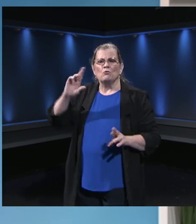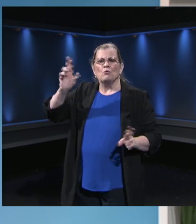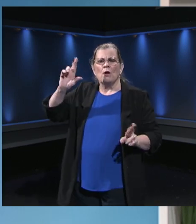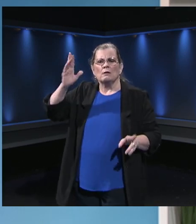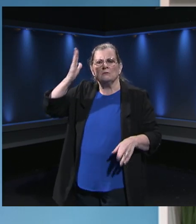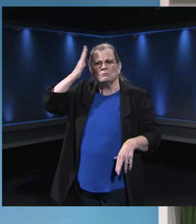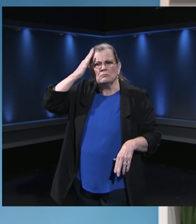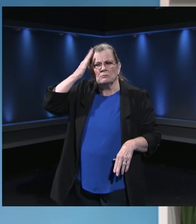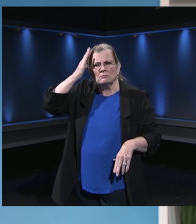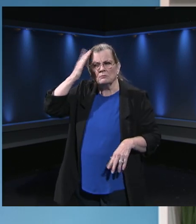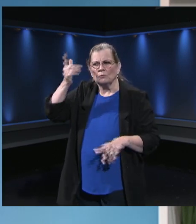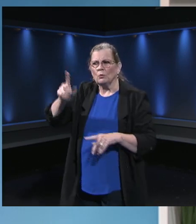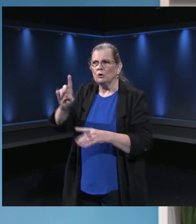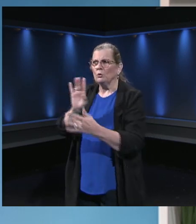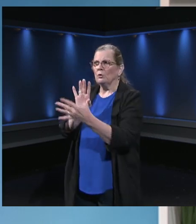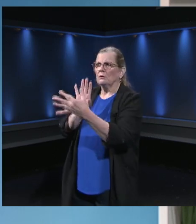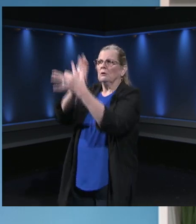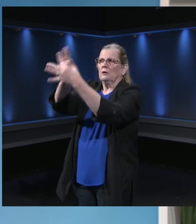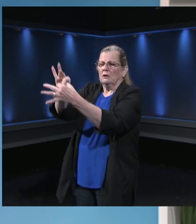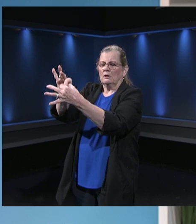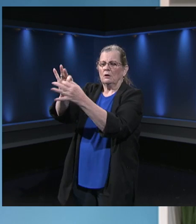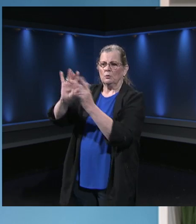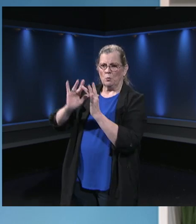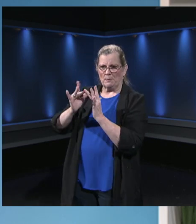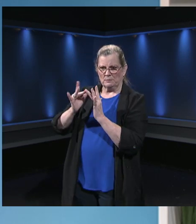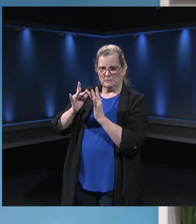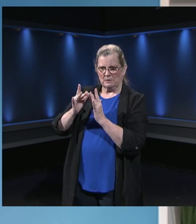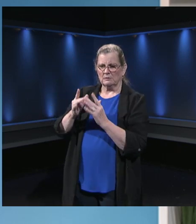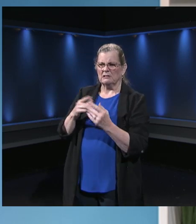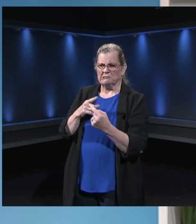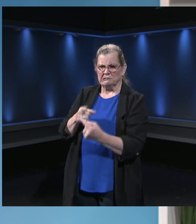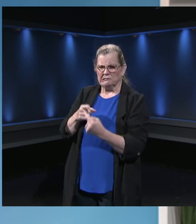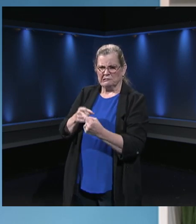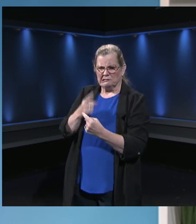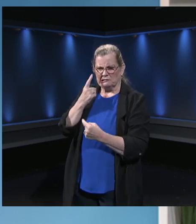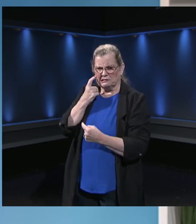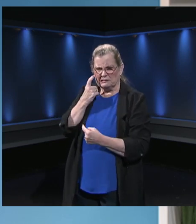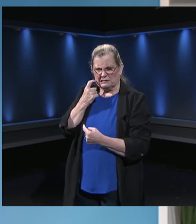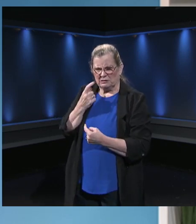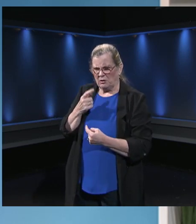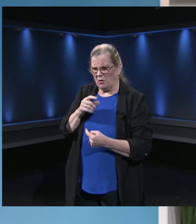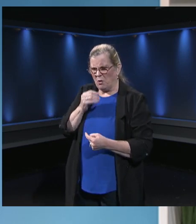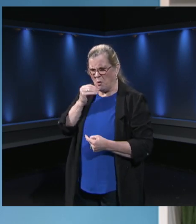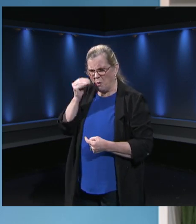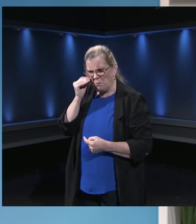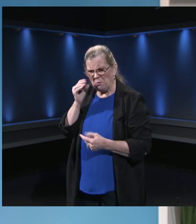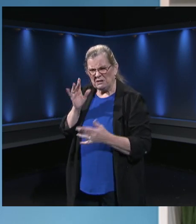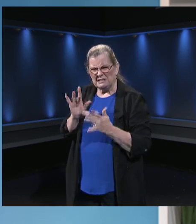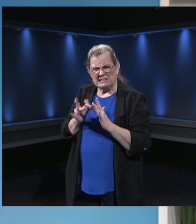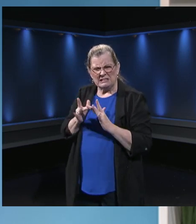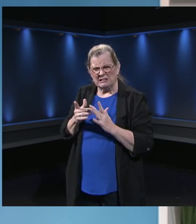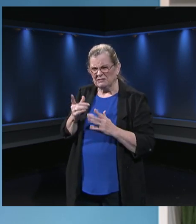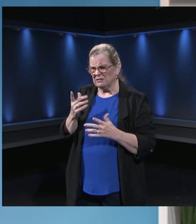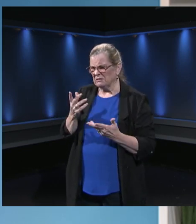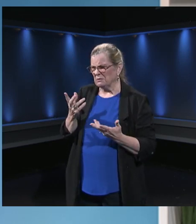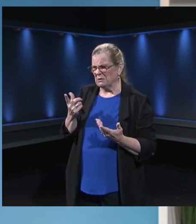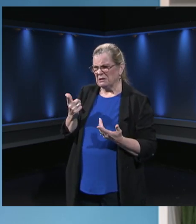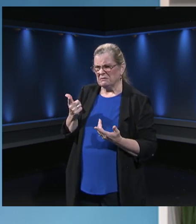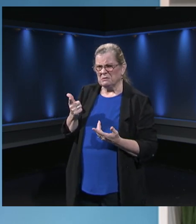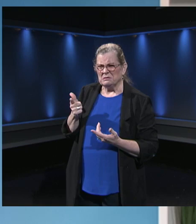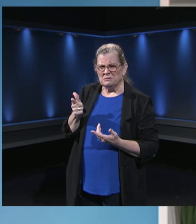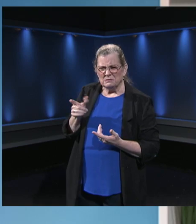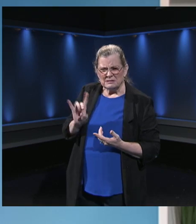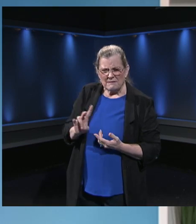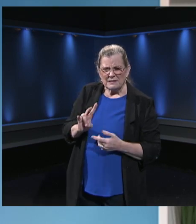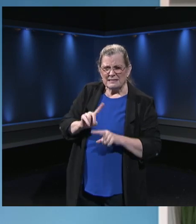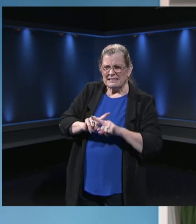network. I was talking to a colleague the other day, we started going through what's actually connected to our home network. I think he ended up with 27 devices between